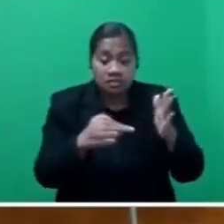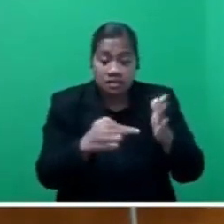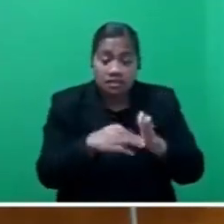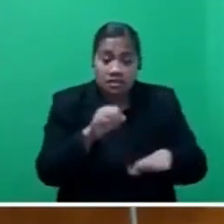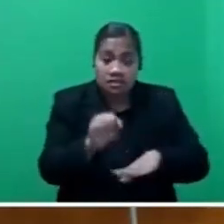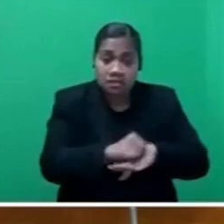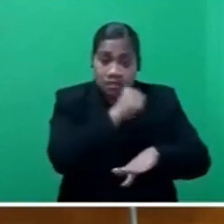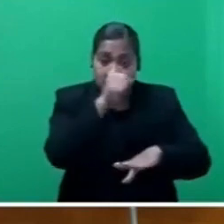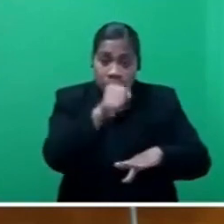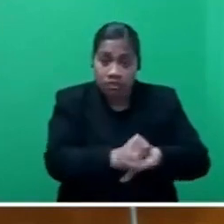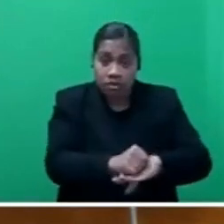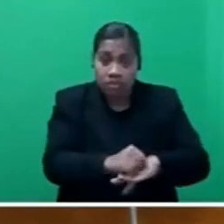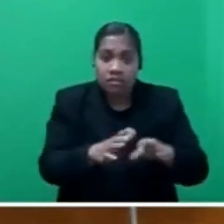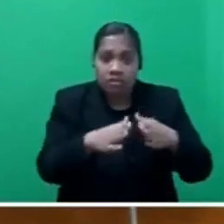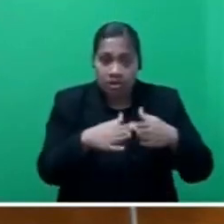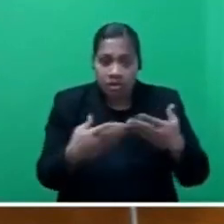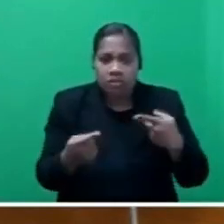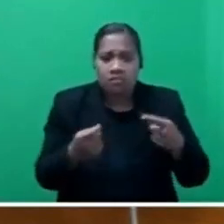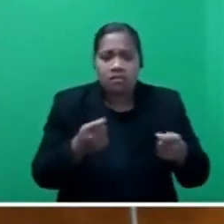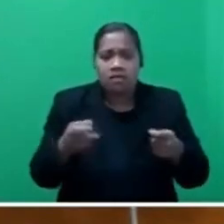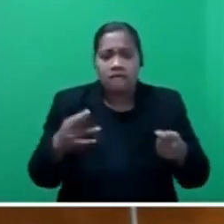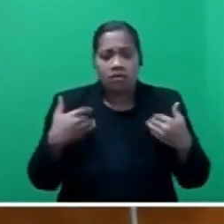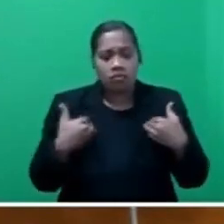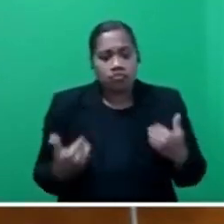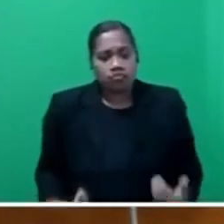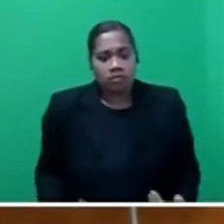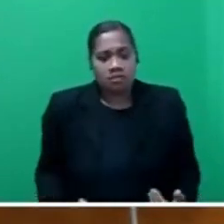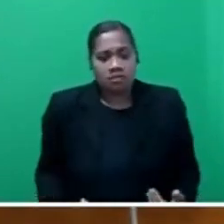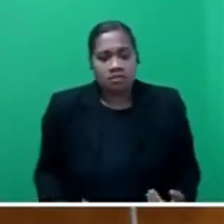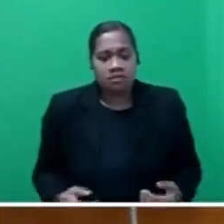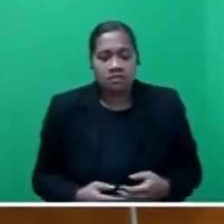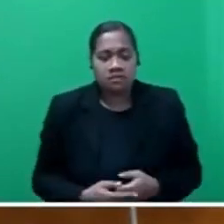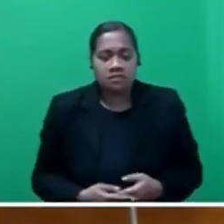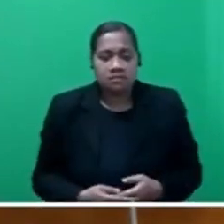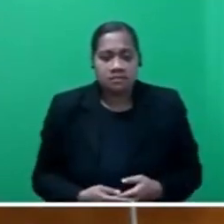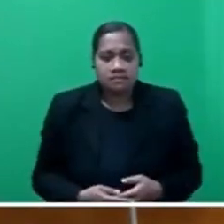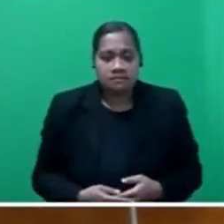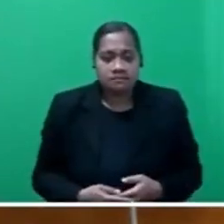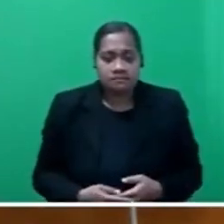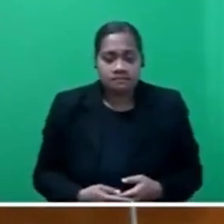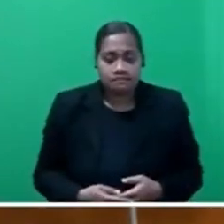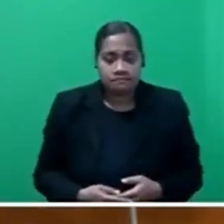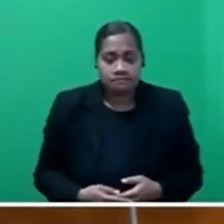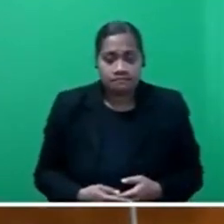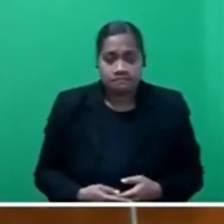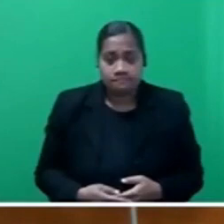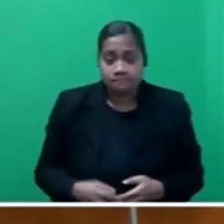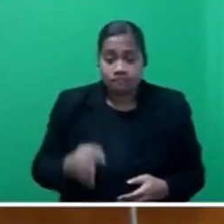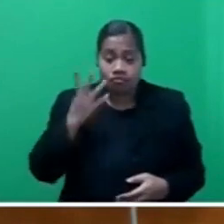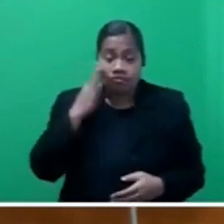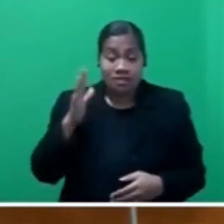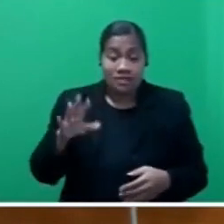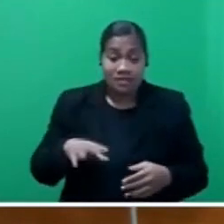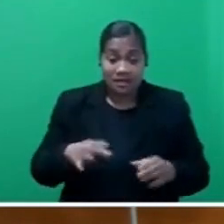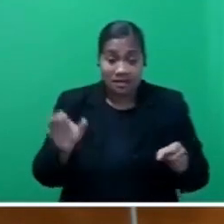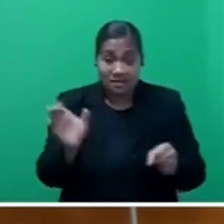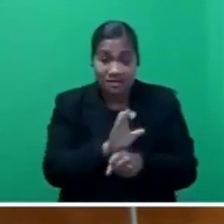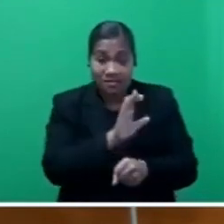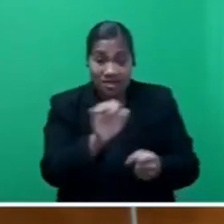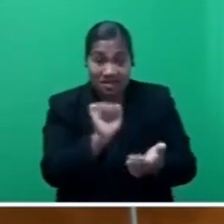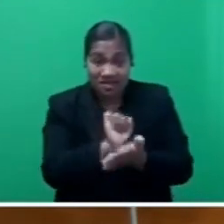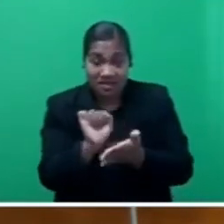a market for the wealthy and the elite, where the entry of real estate companies have